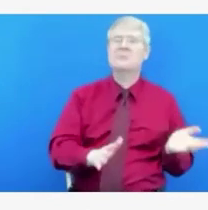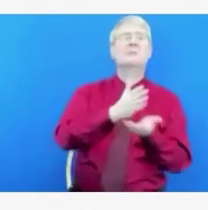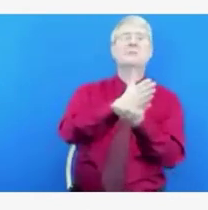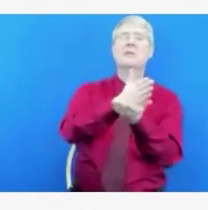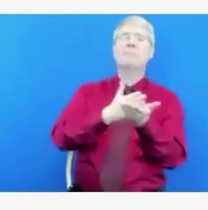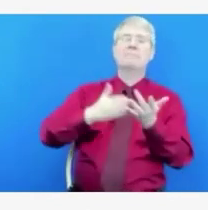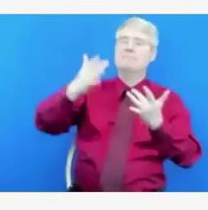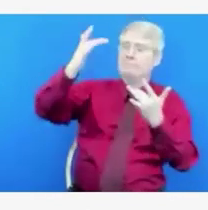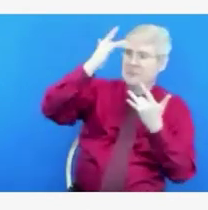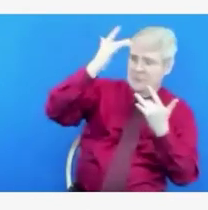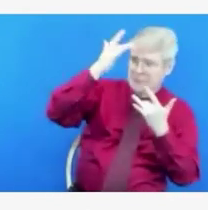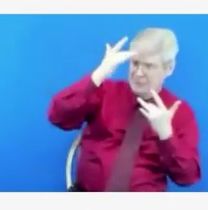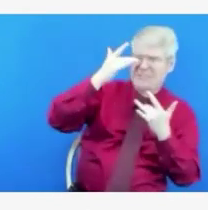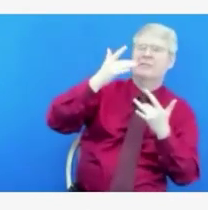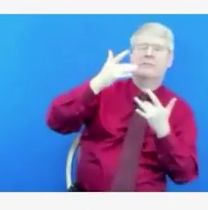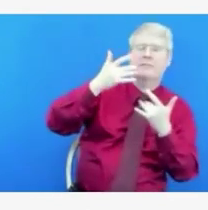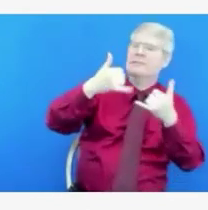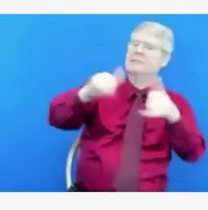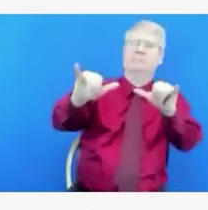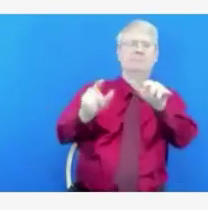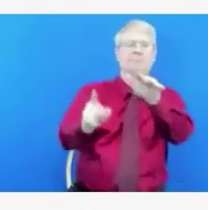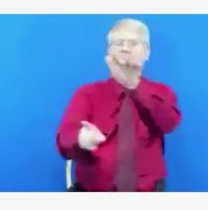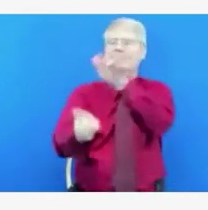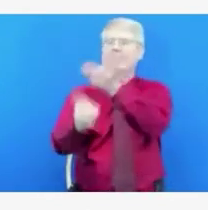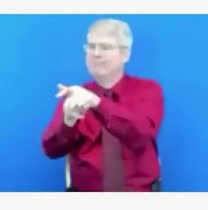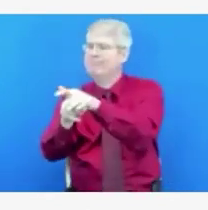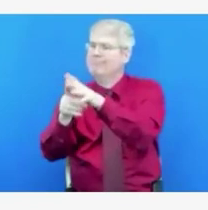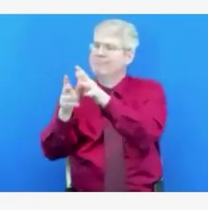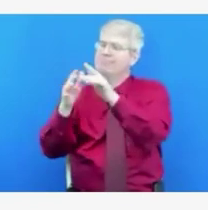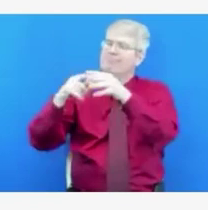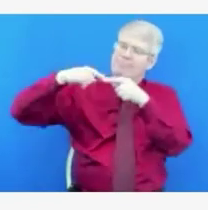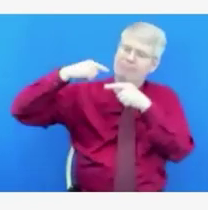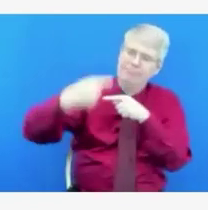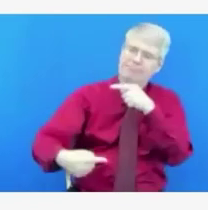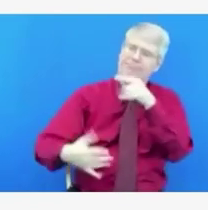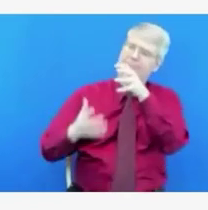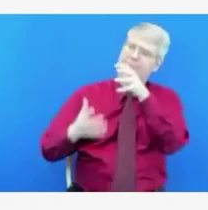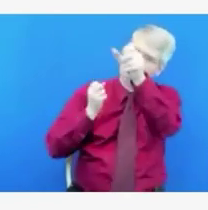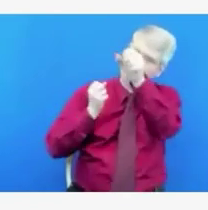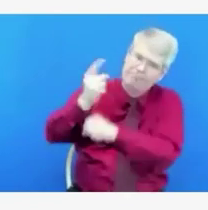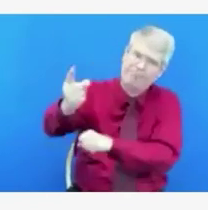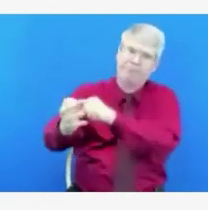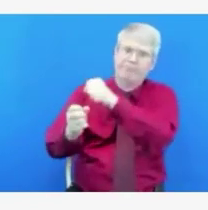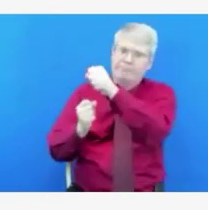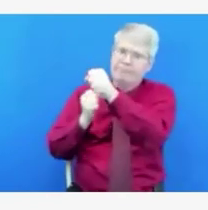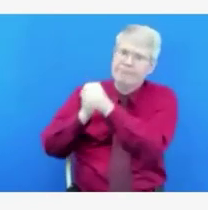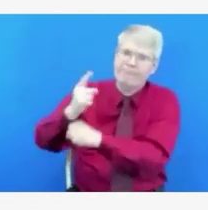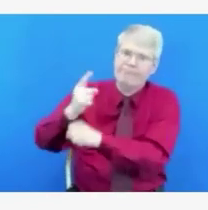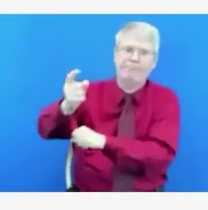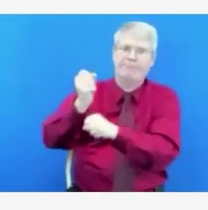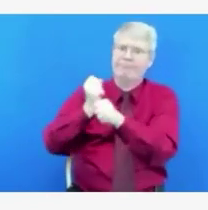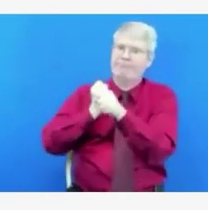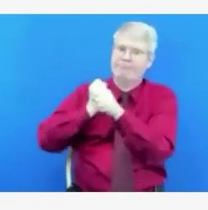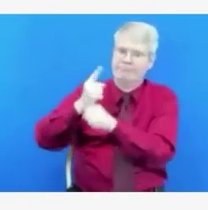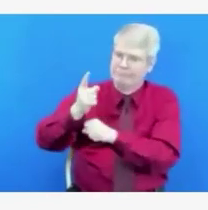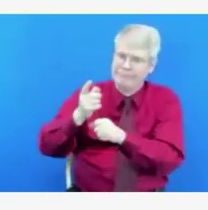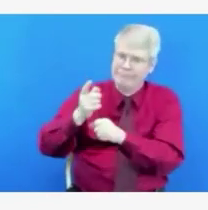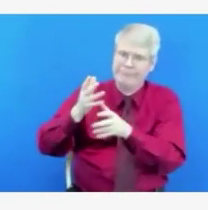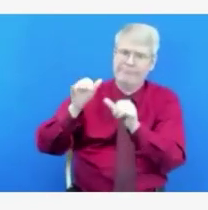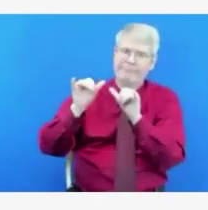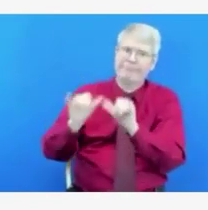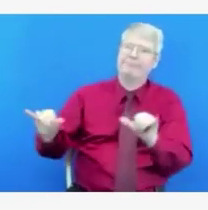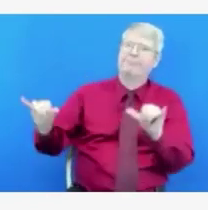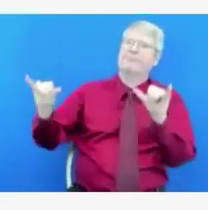that sometimes they don't eliminate transmission and carriage. And we've found that certainly with this COVID vaccines out right now that